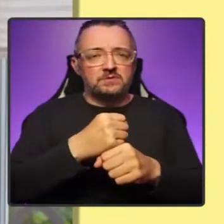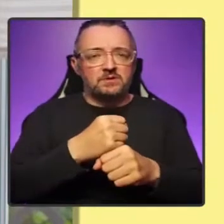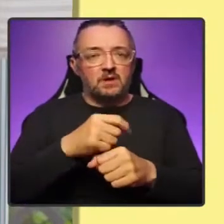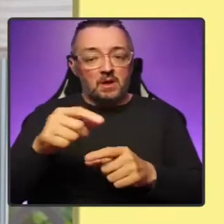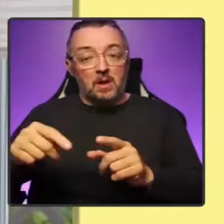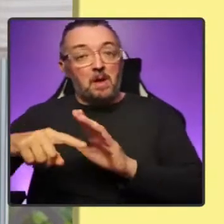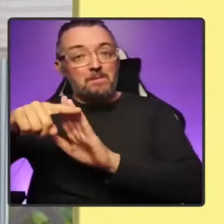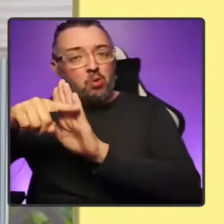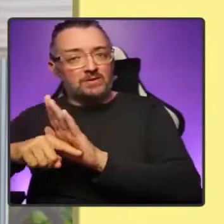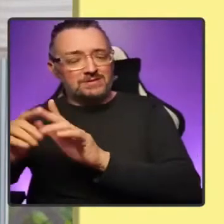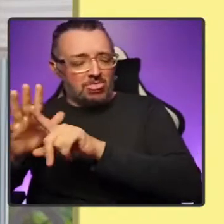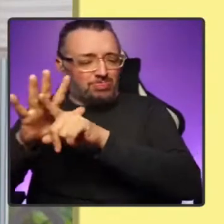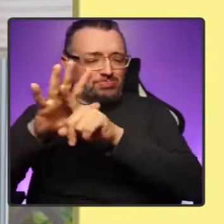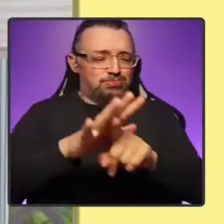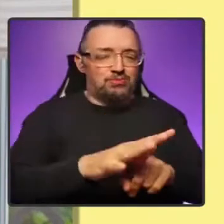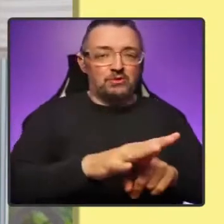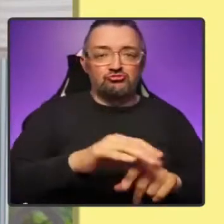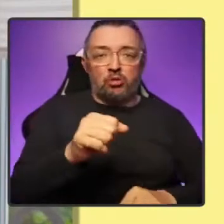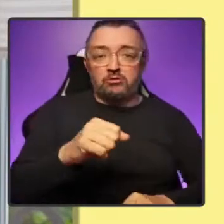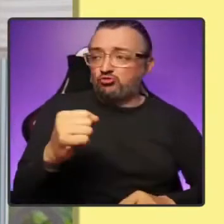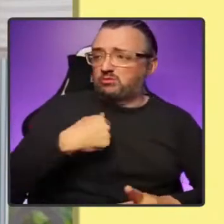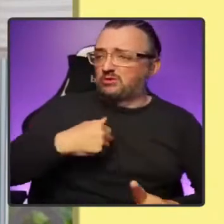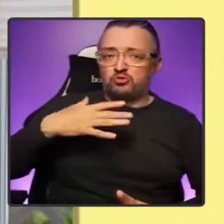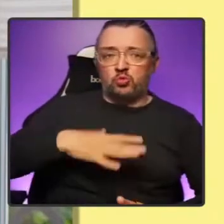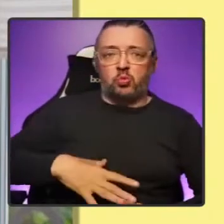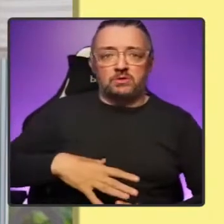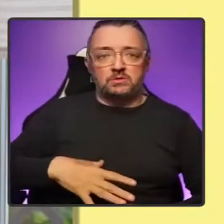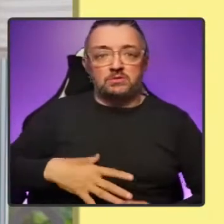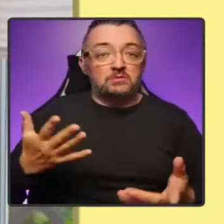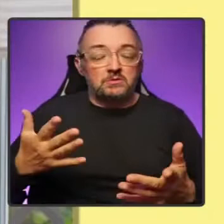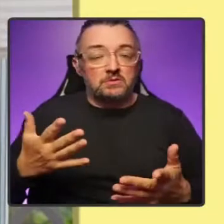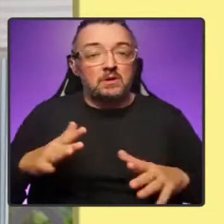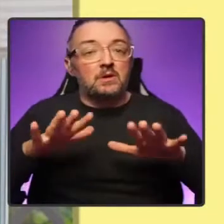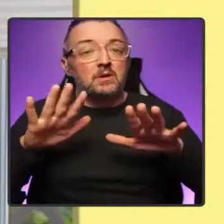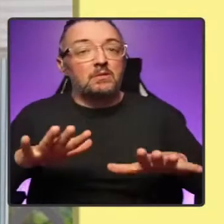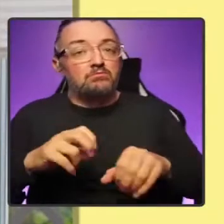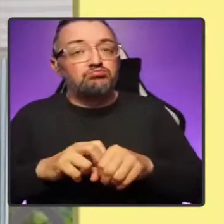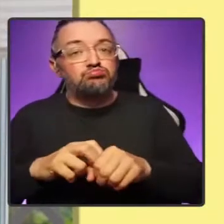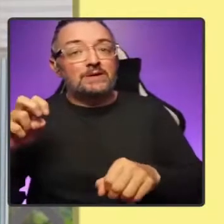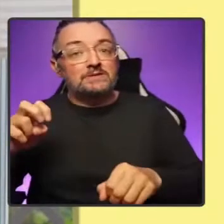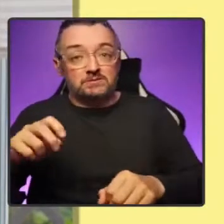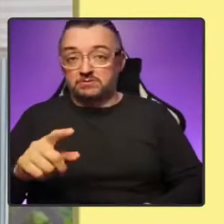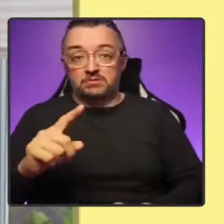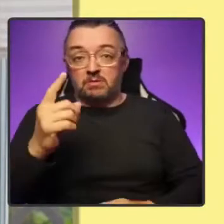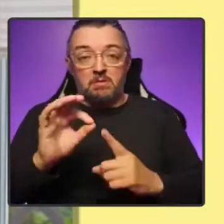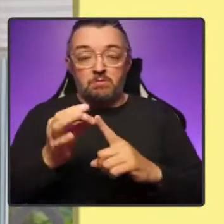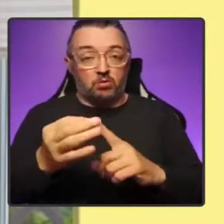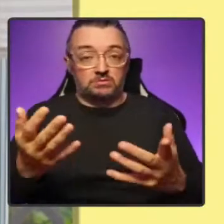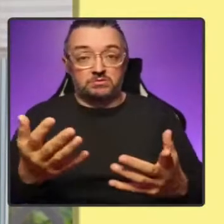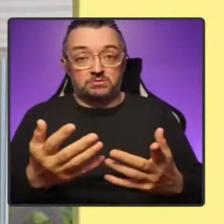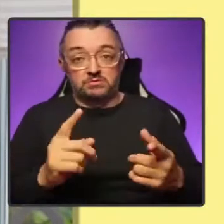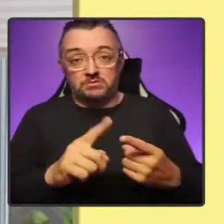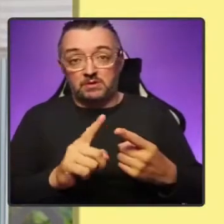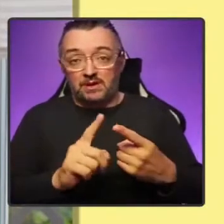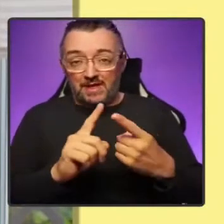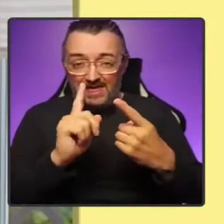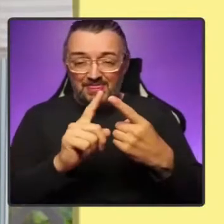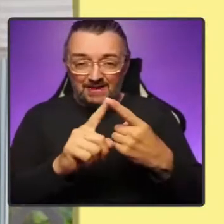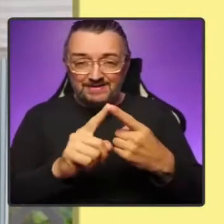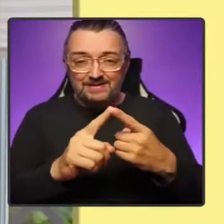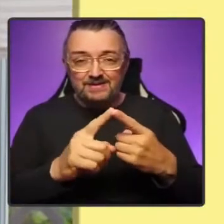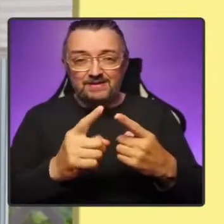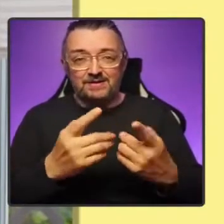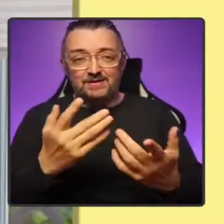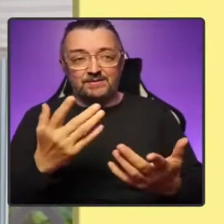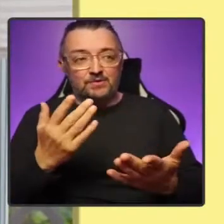against our wishes. Brexit is a case in point. It is now the defining article of faith for the